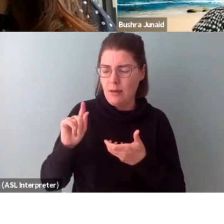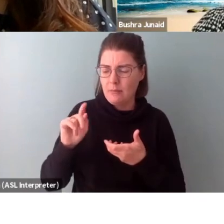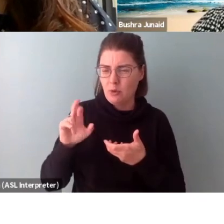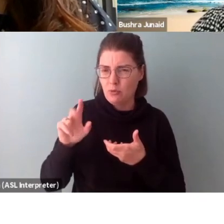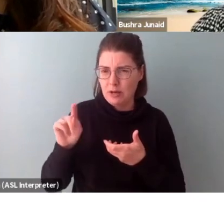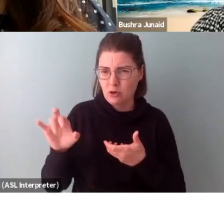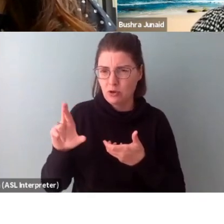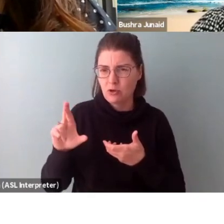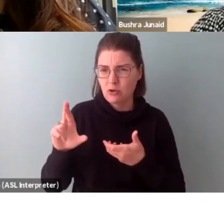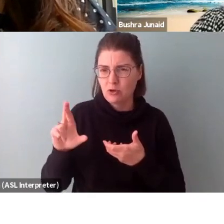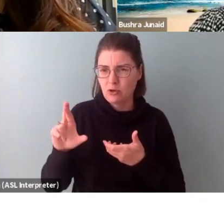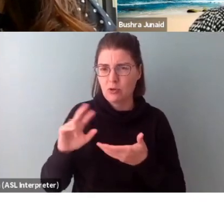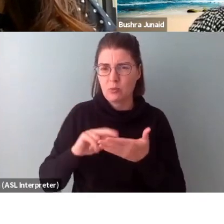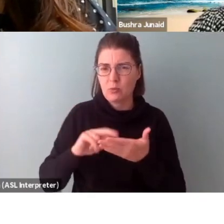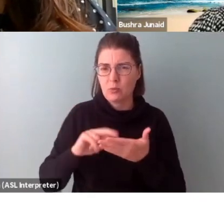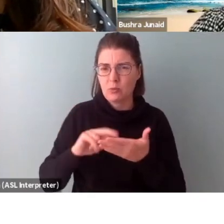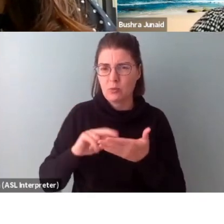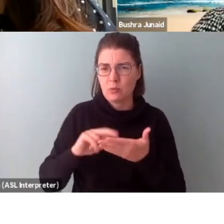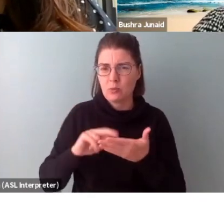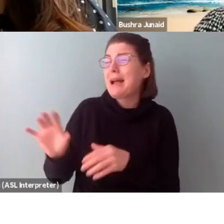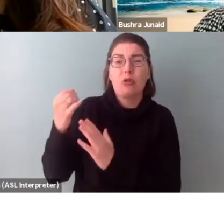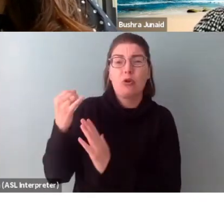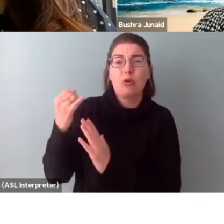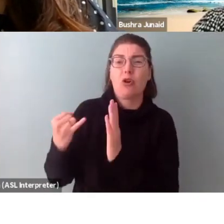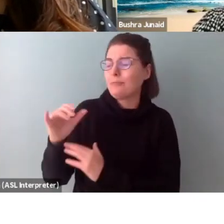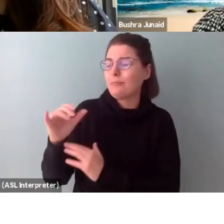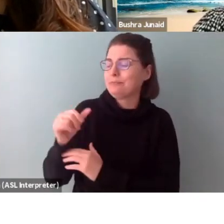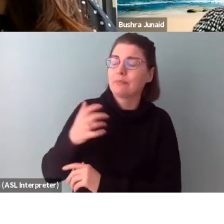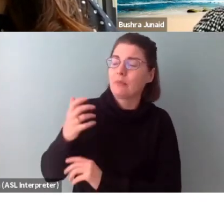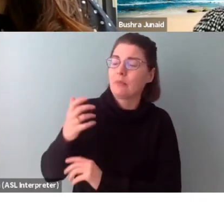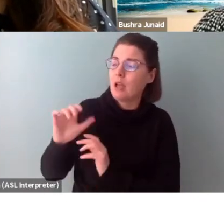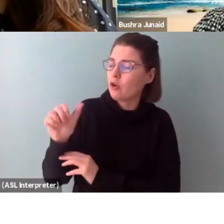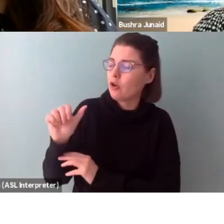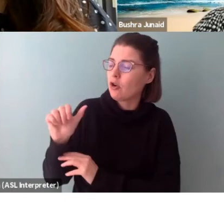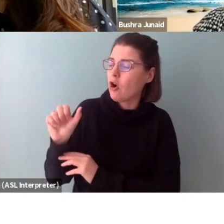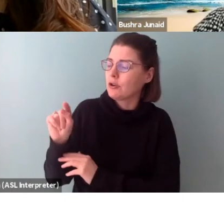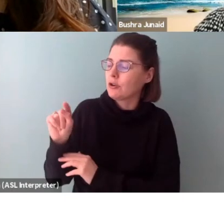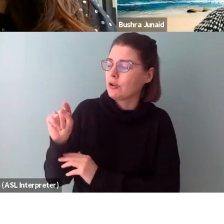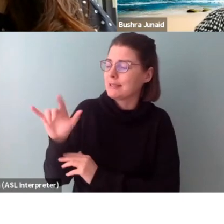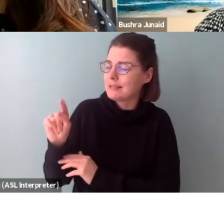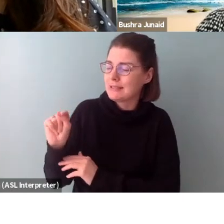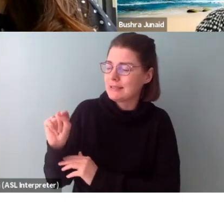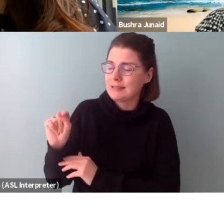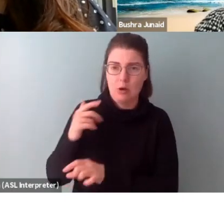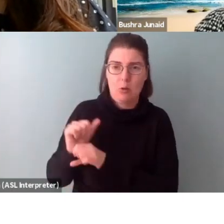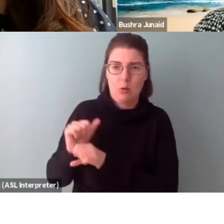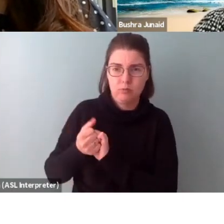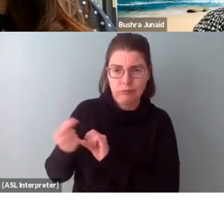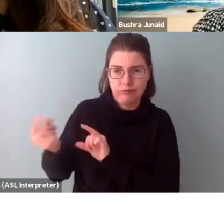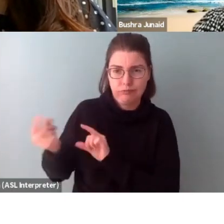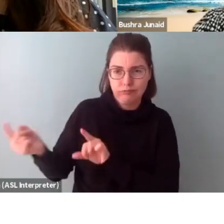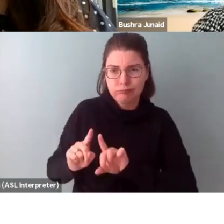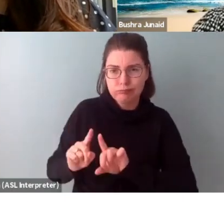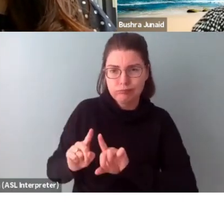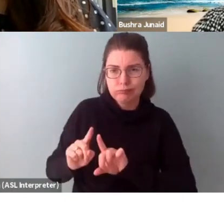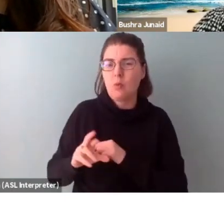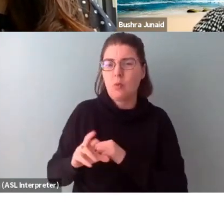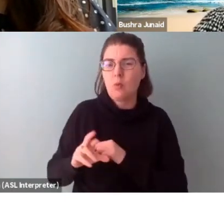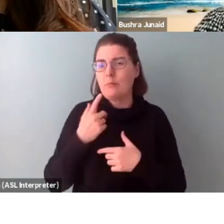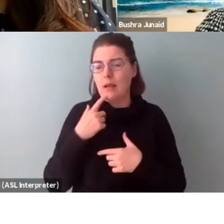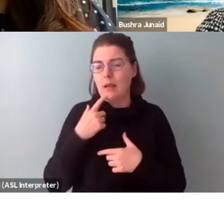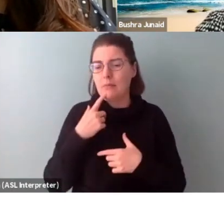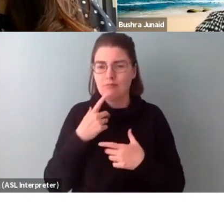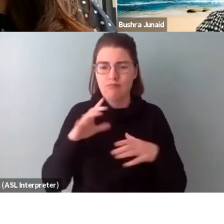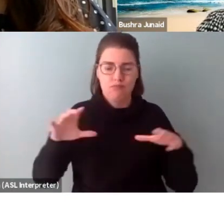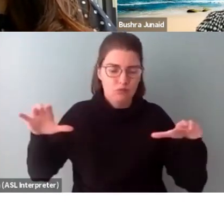other artists that you're working with on your project, for example, right? So, you know, you're a collective of artists,